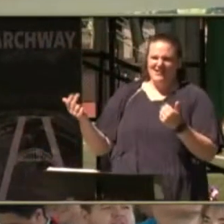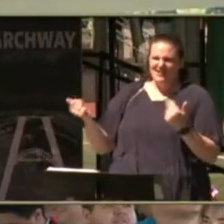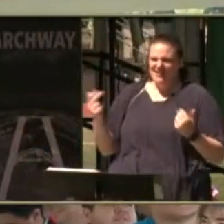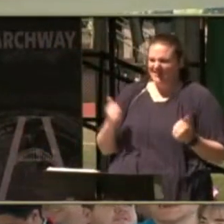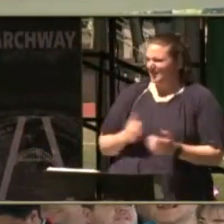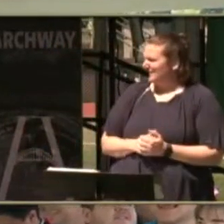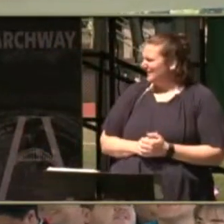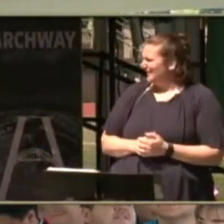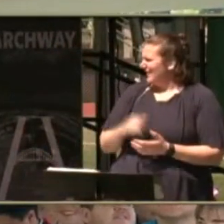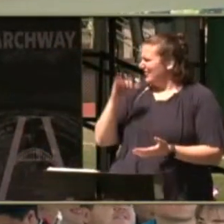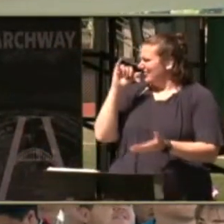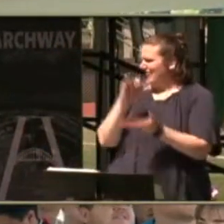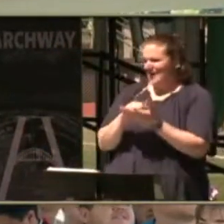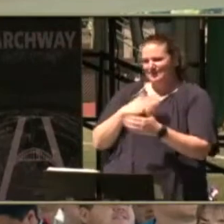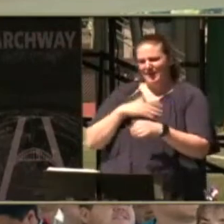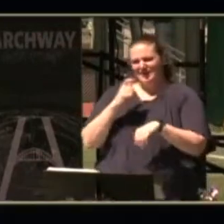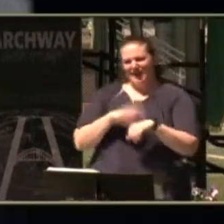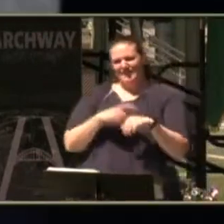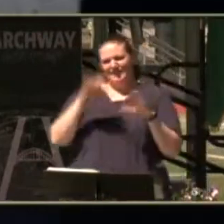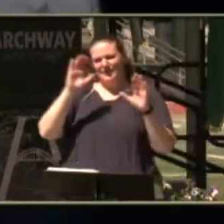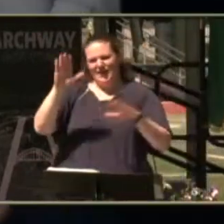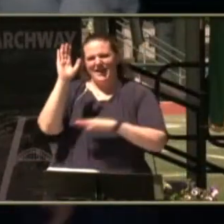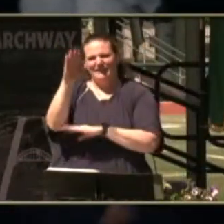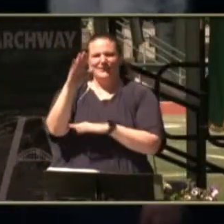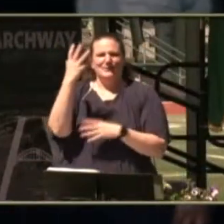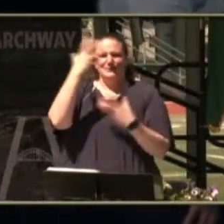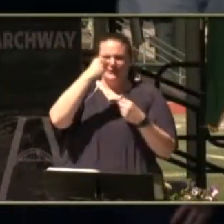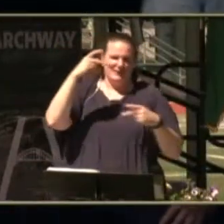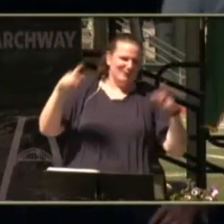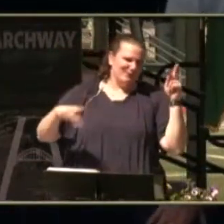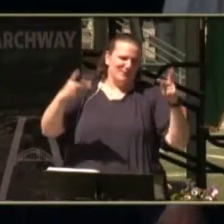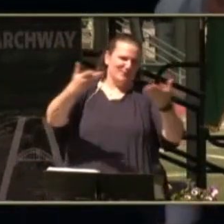that's all my time folks have a great afternoon and beautiful people